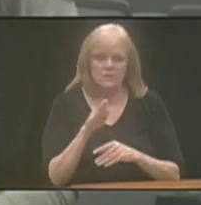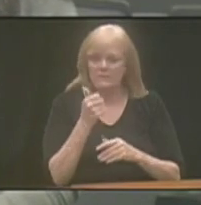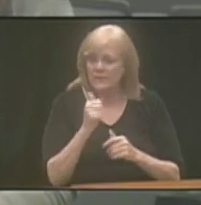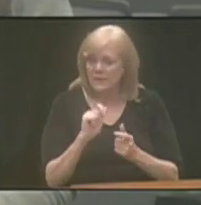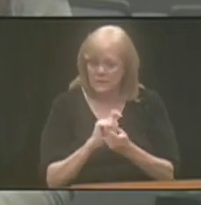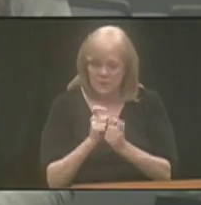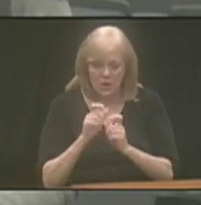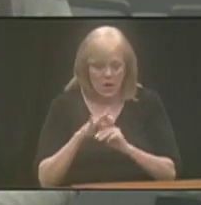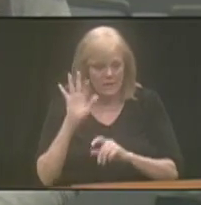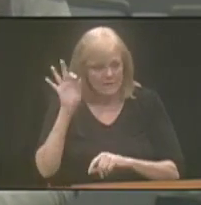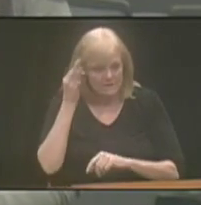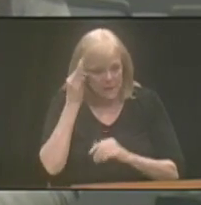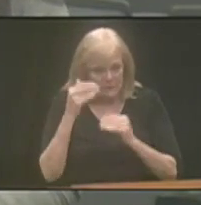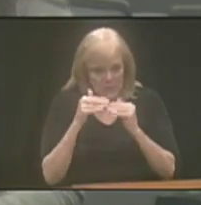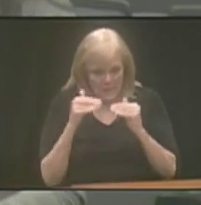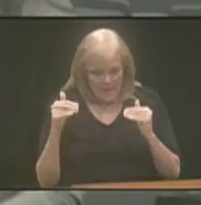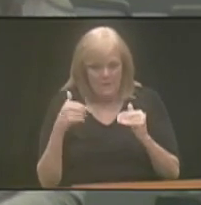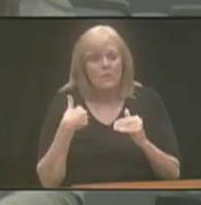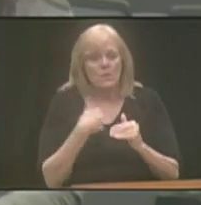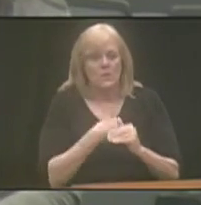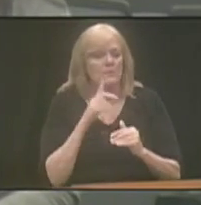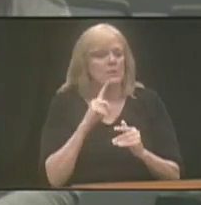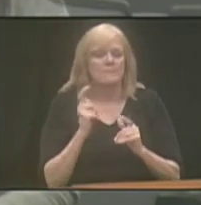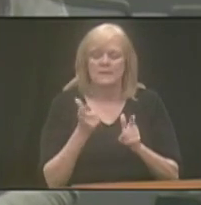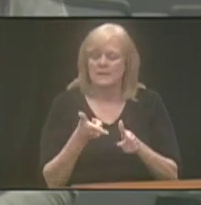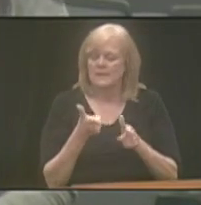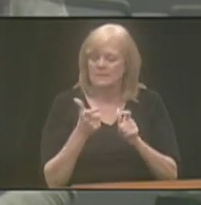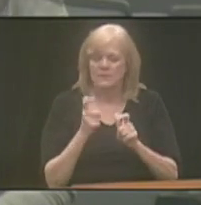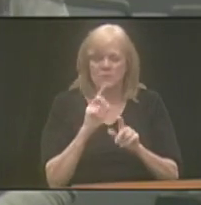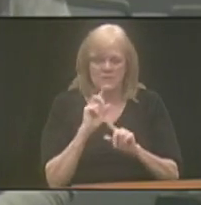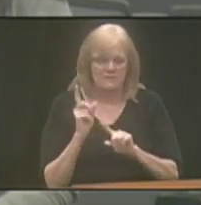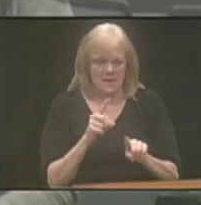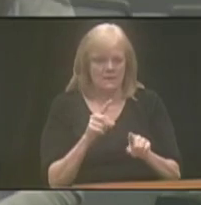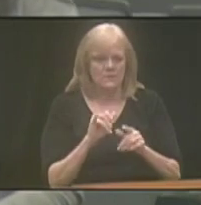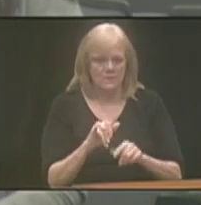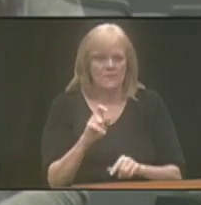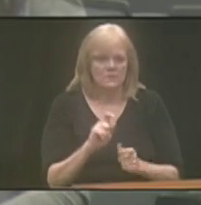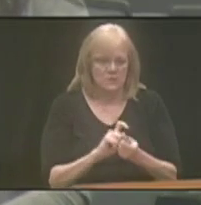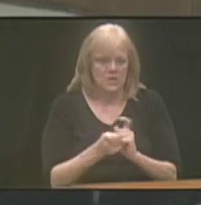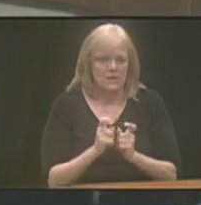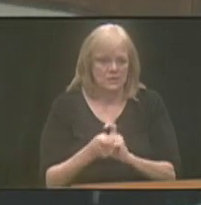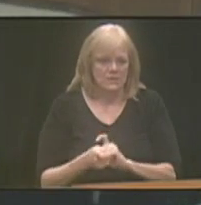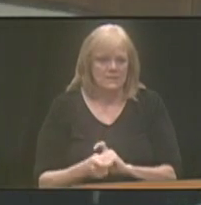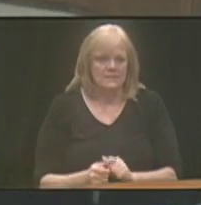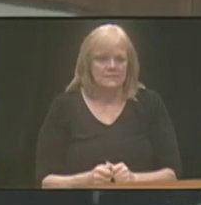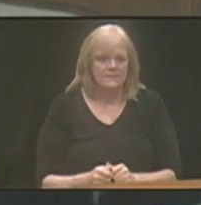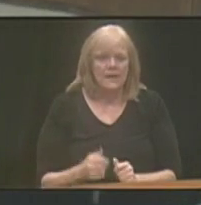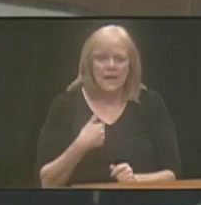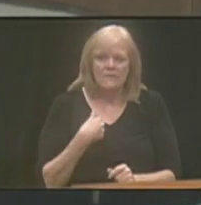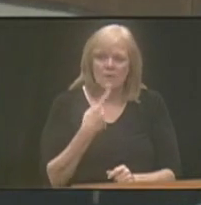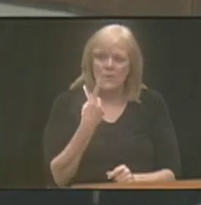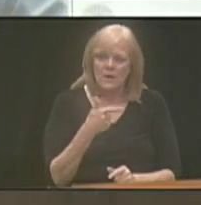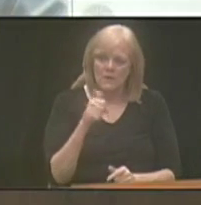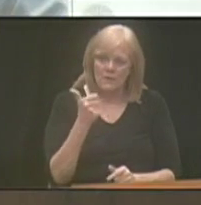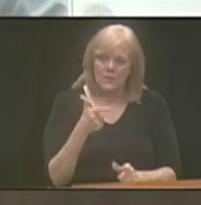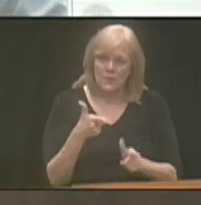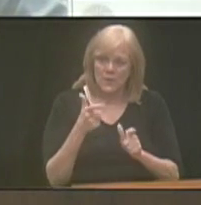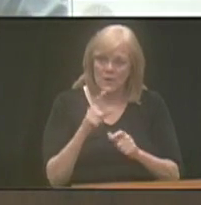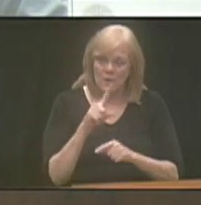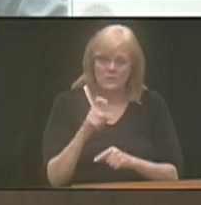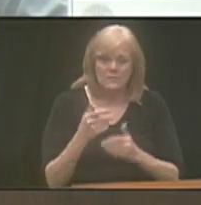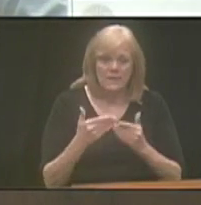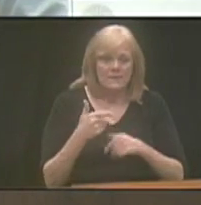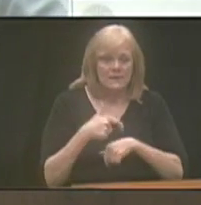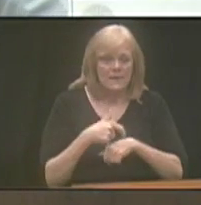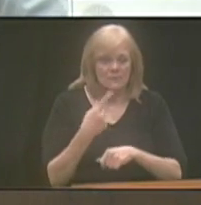any changes on a federal level, we are going to be immediately responsive to those changes. That's awesome. I just had one other quick question, and then we have